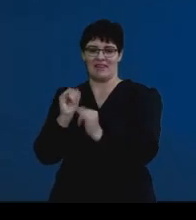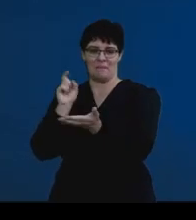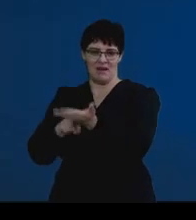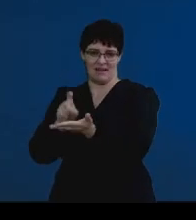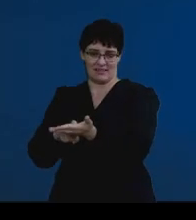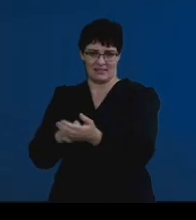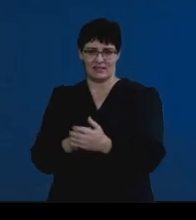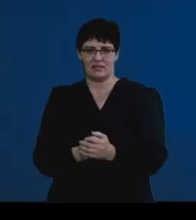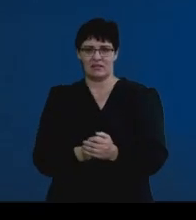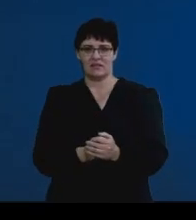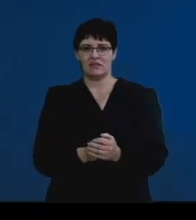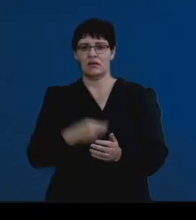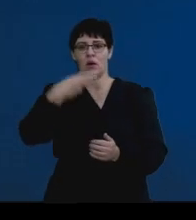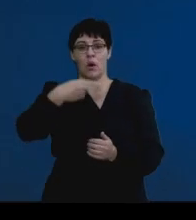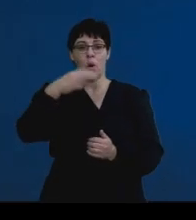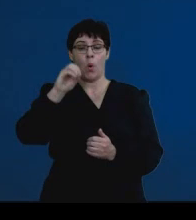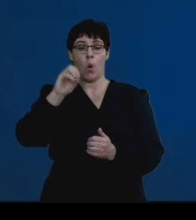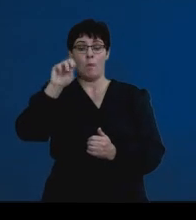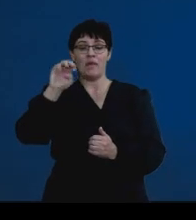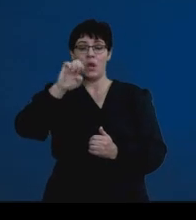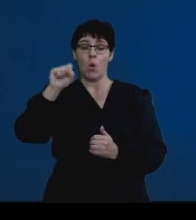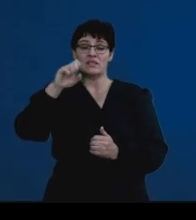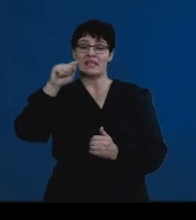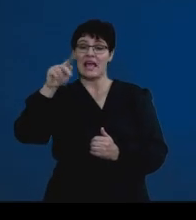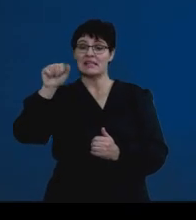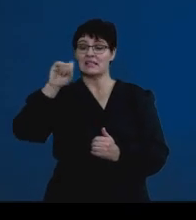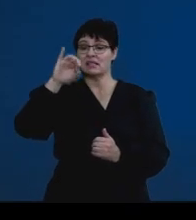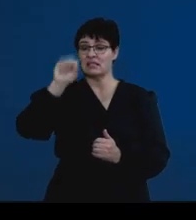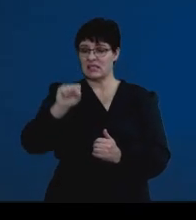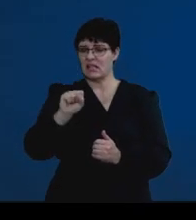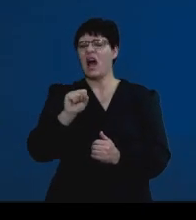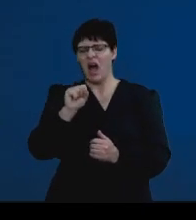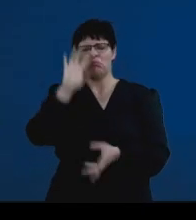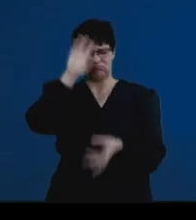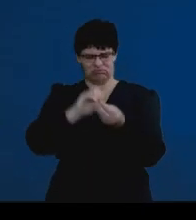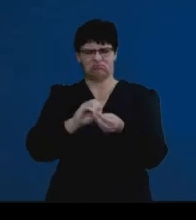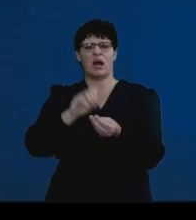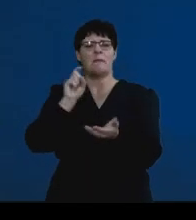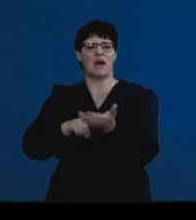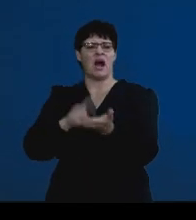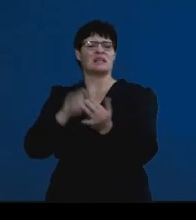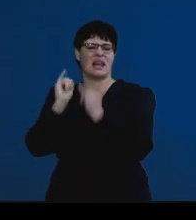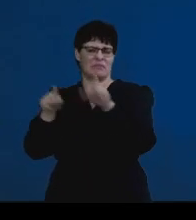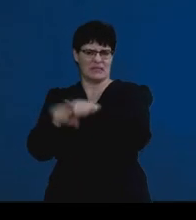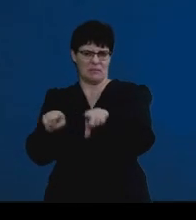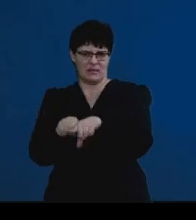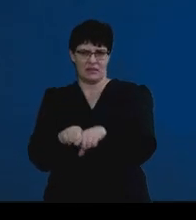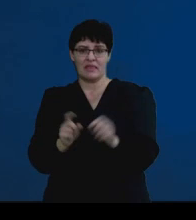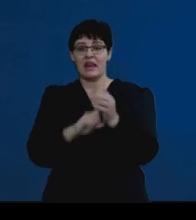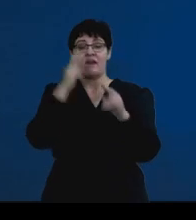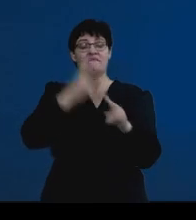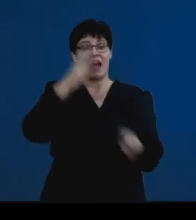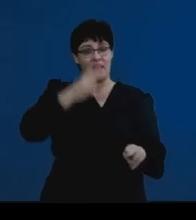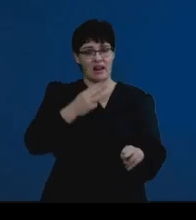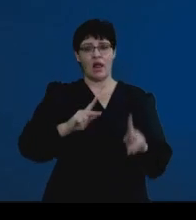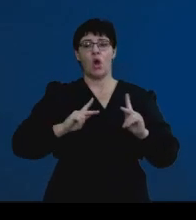I did skip homeostasis. That's also 11 marks. And finally, we have the section which is on